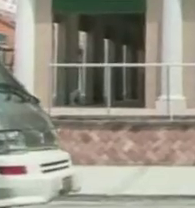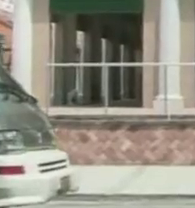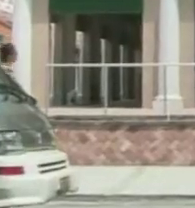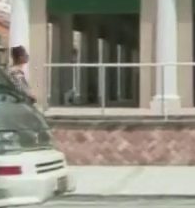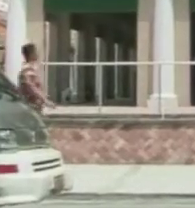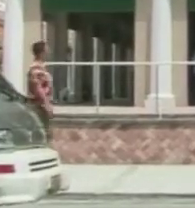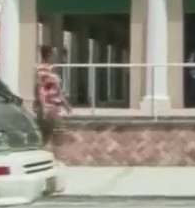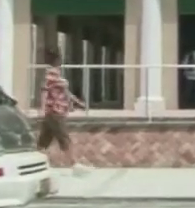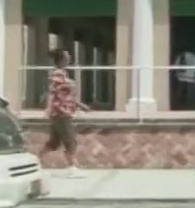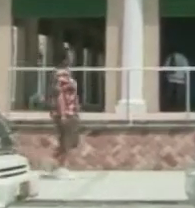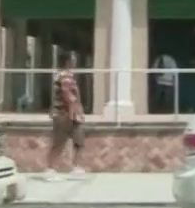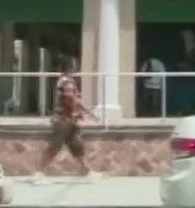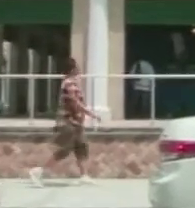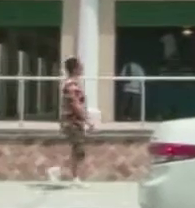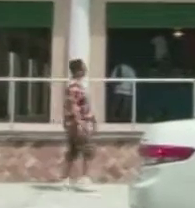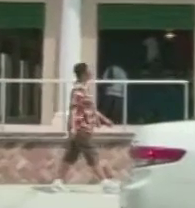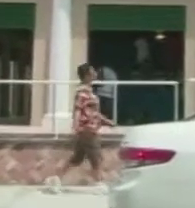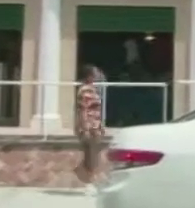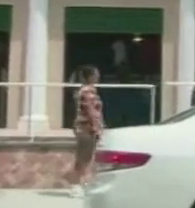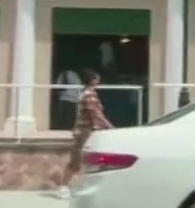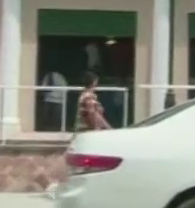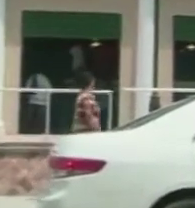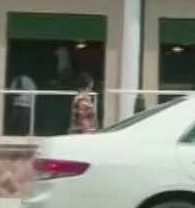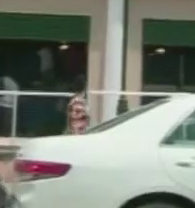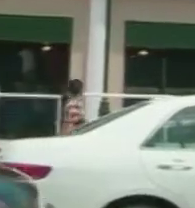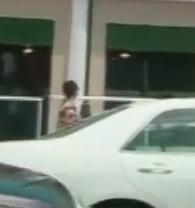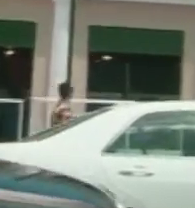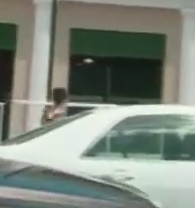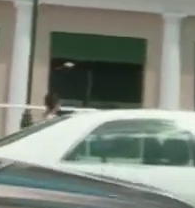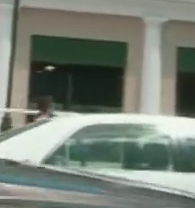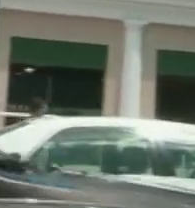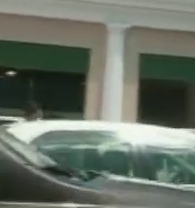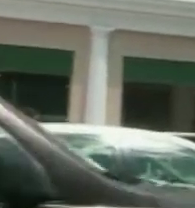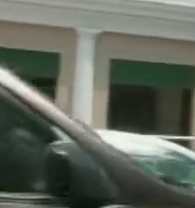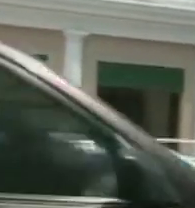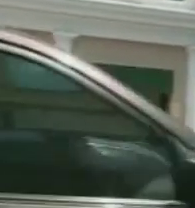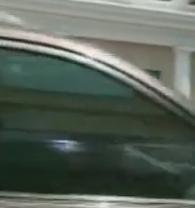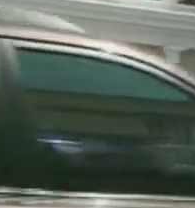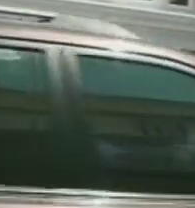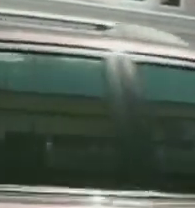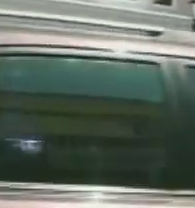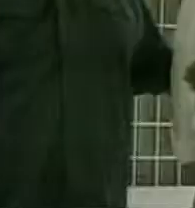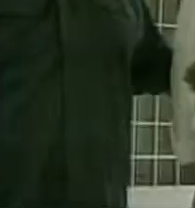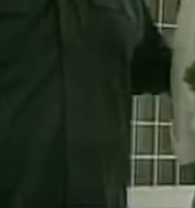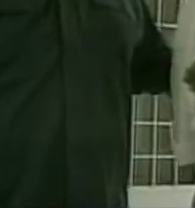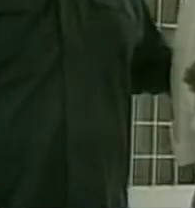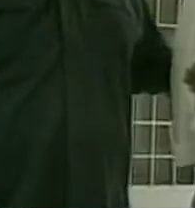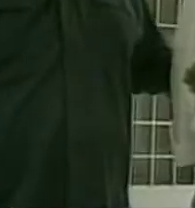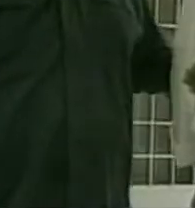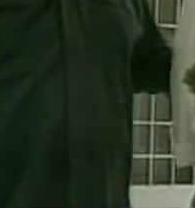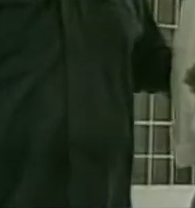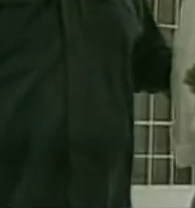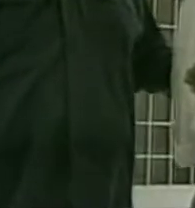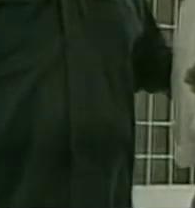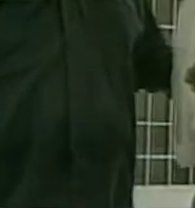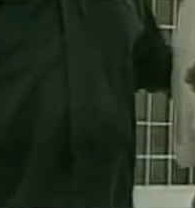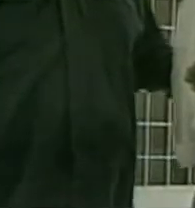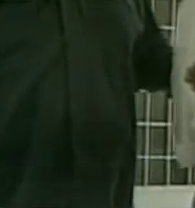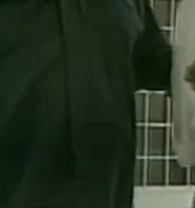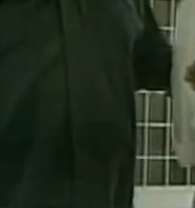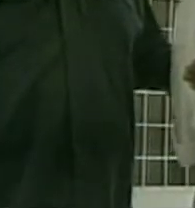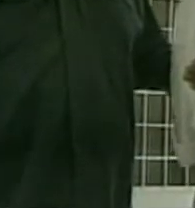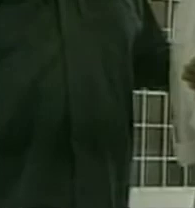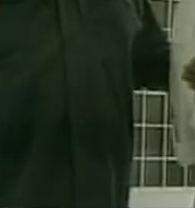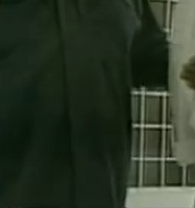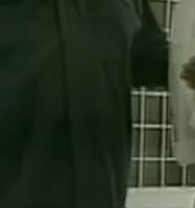taking center stage in the debate this afternoon as lawmakers discuss the do's and don'ts of the new market convicted of the most heinous crimes against